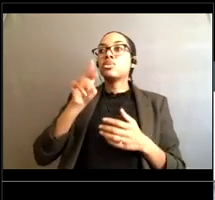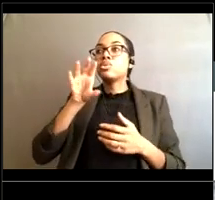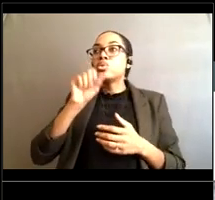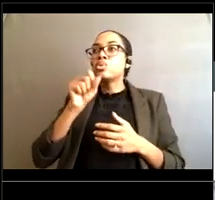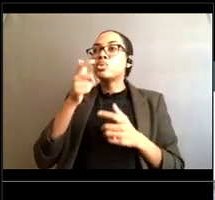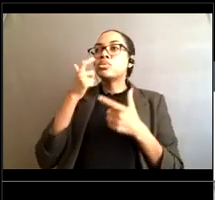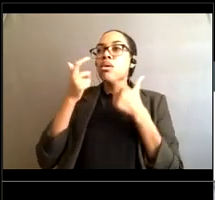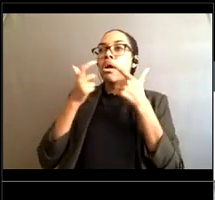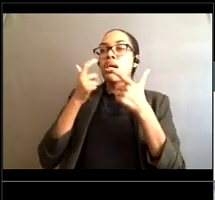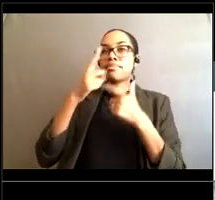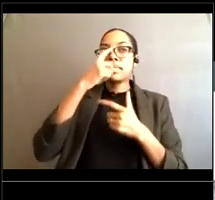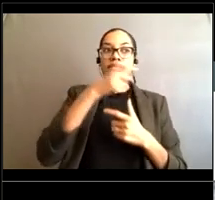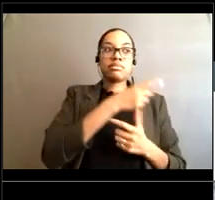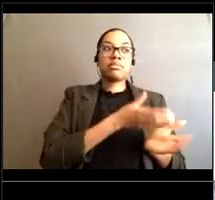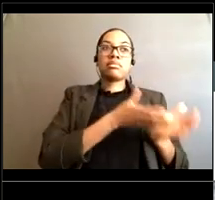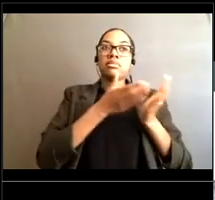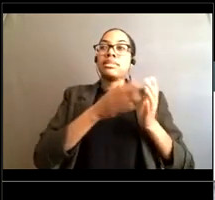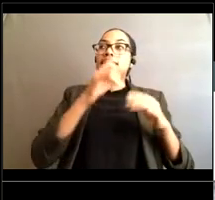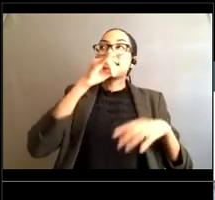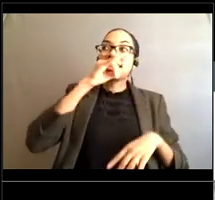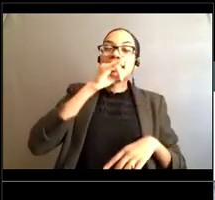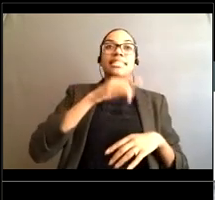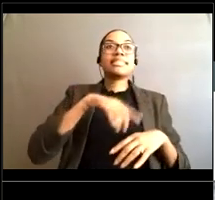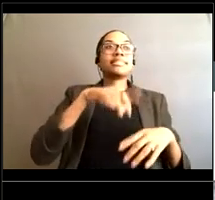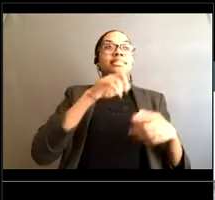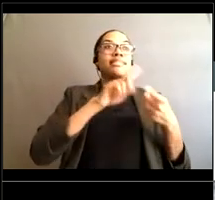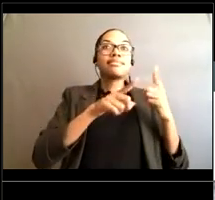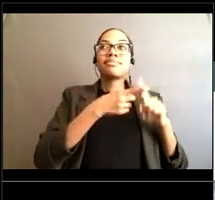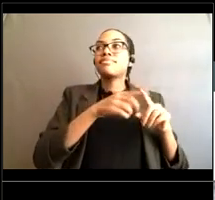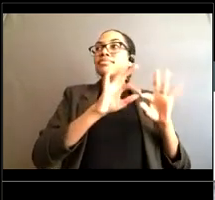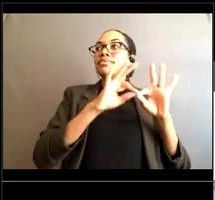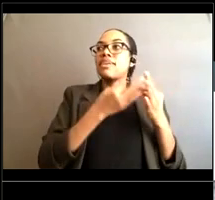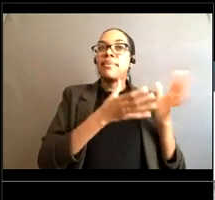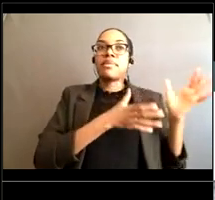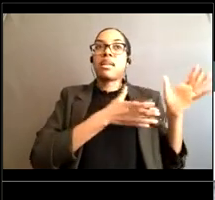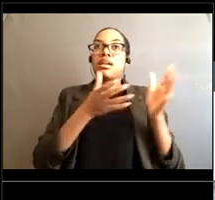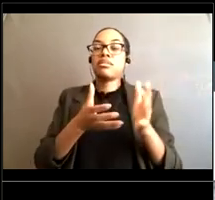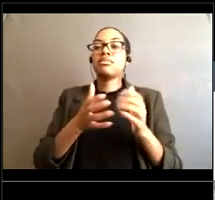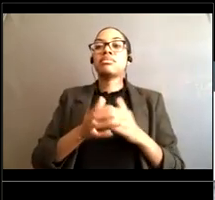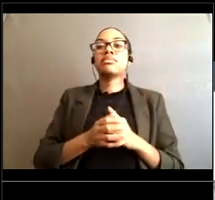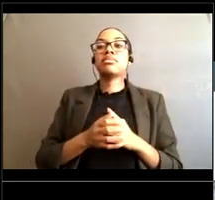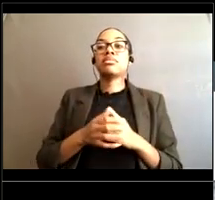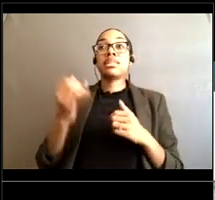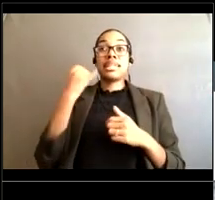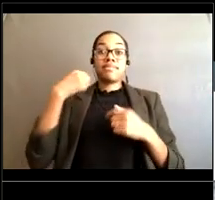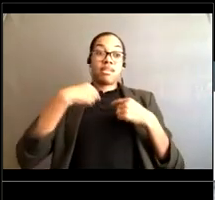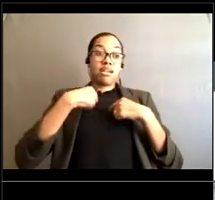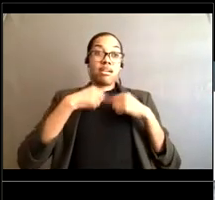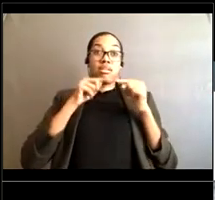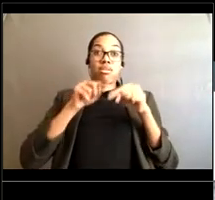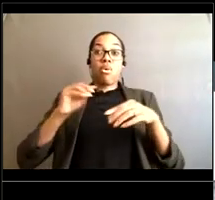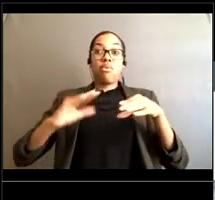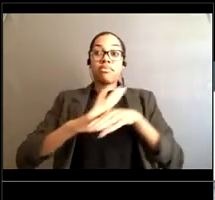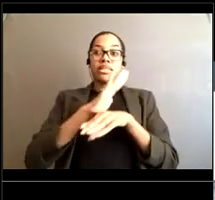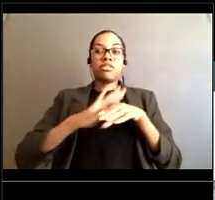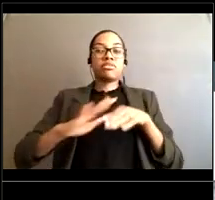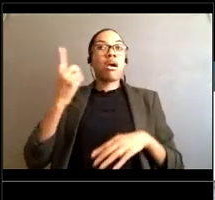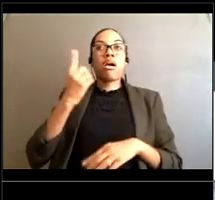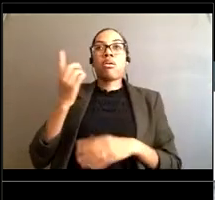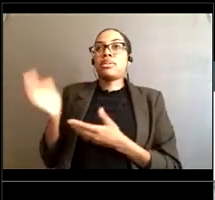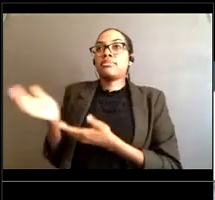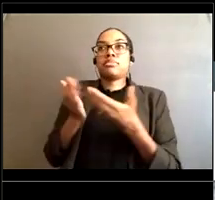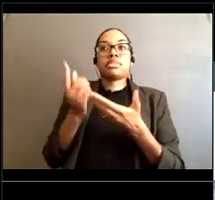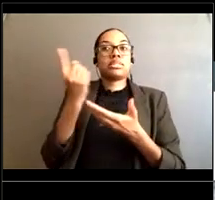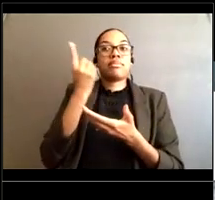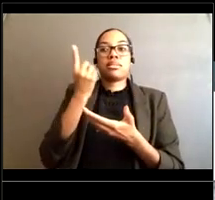I go to the beach I always bring some sort of flotation with me. I'm not looking to make a rescue My goodness if if I have no